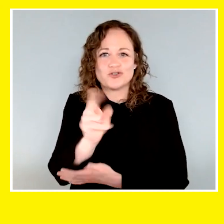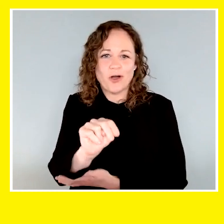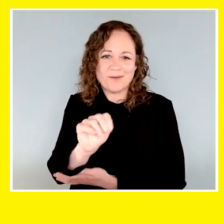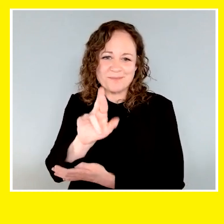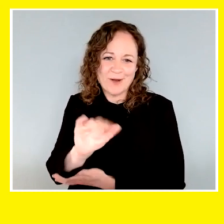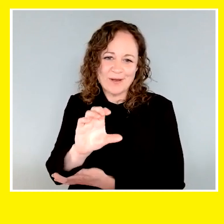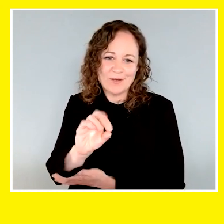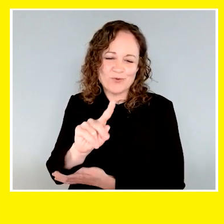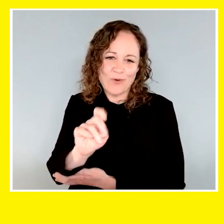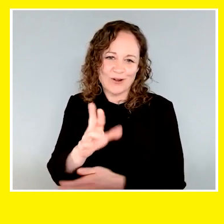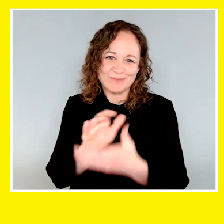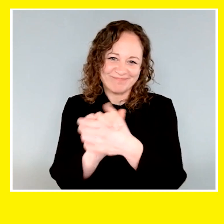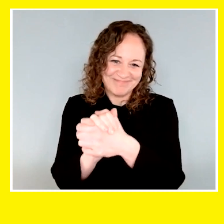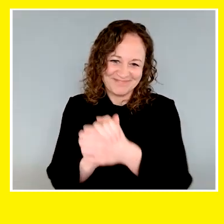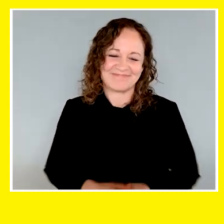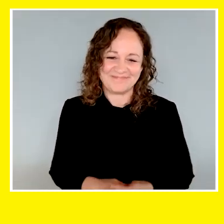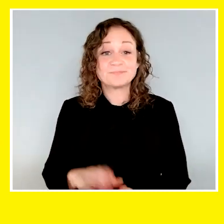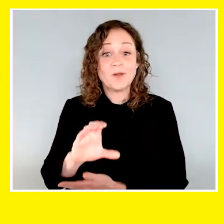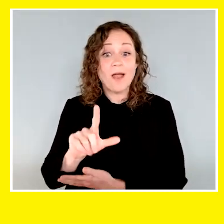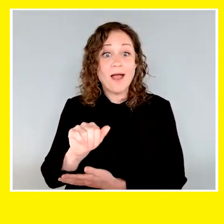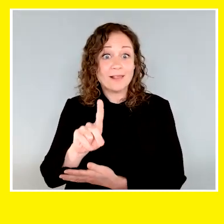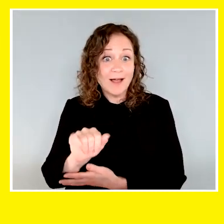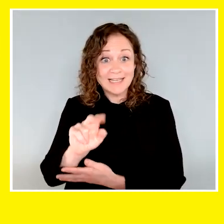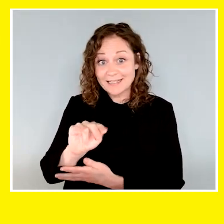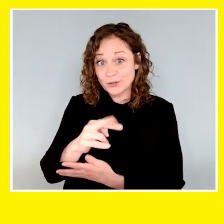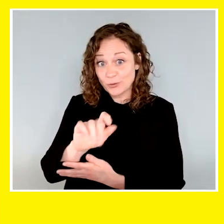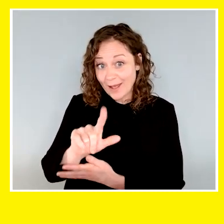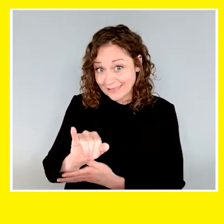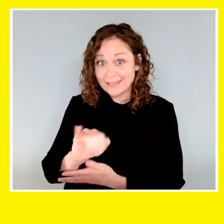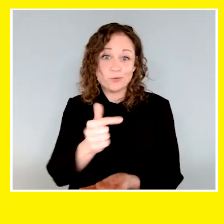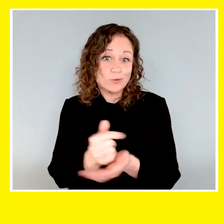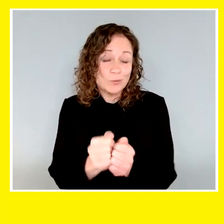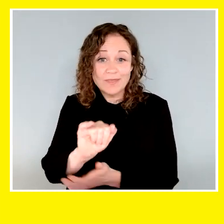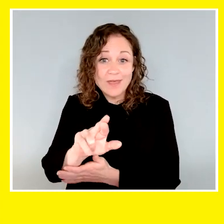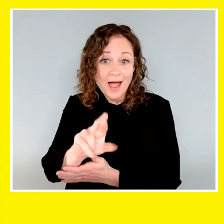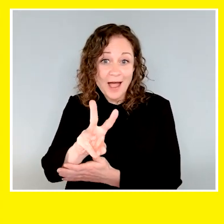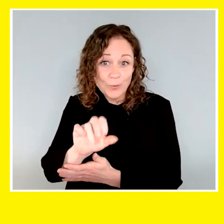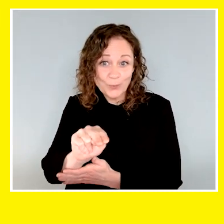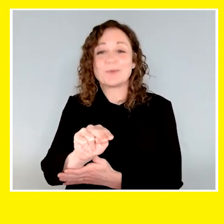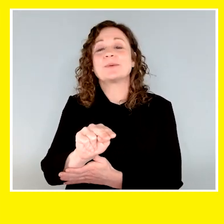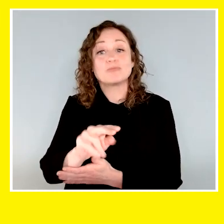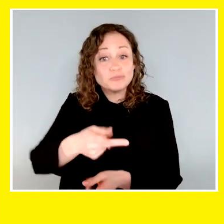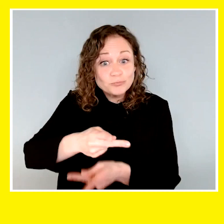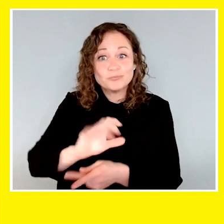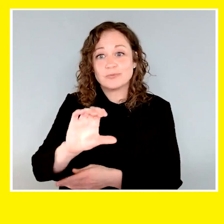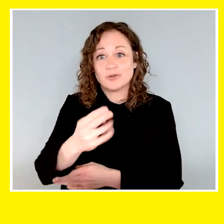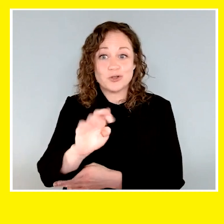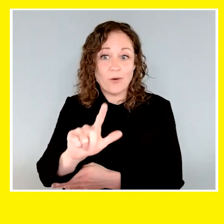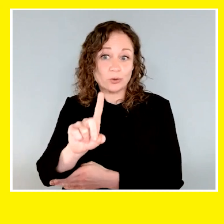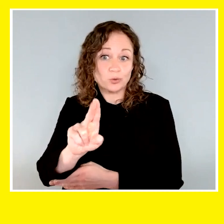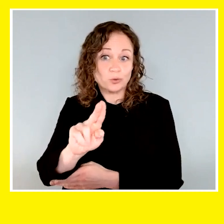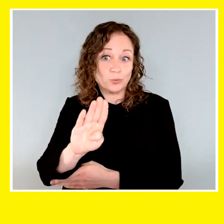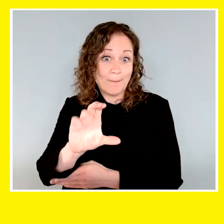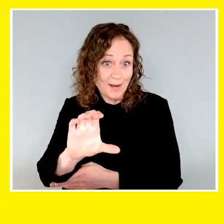Congratulations, Daniel and Sparky. Claudia Negrelli is graduating with Erwin, who was raised by Cheryl Dubuc of